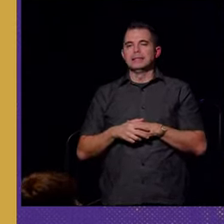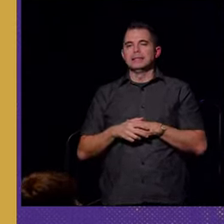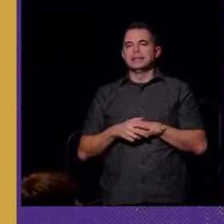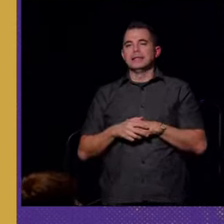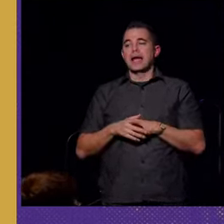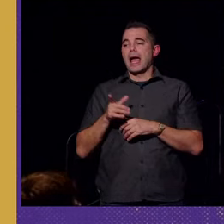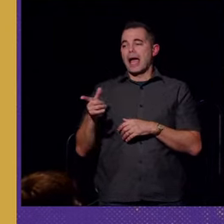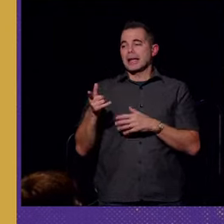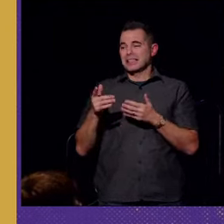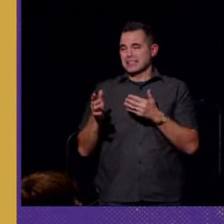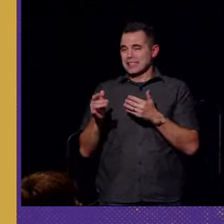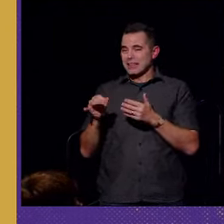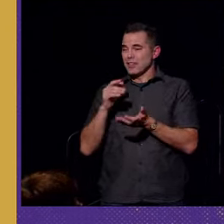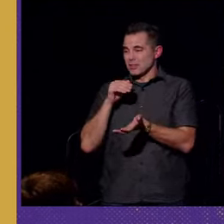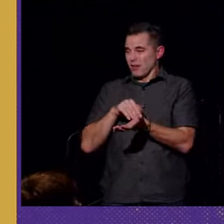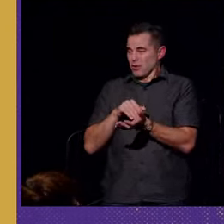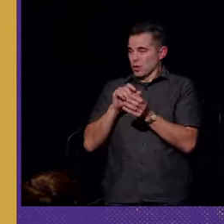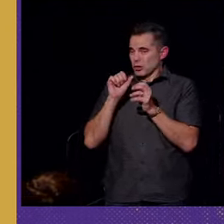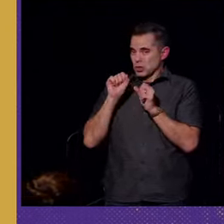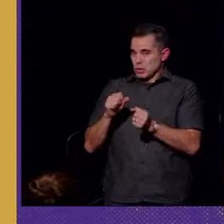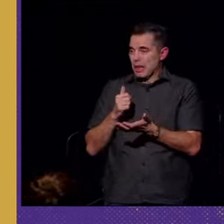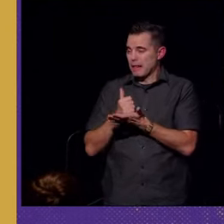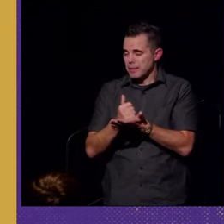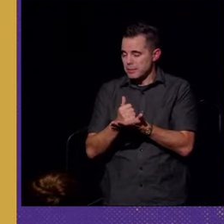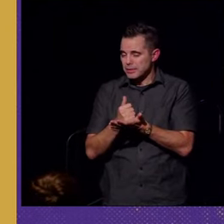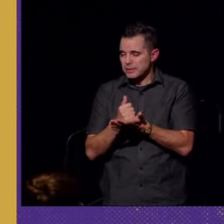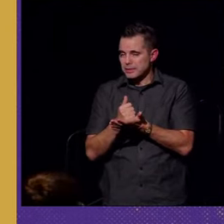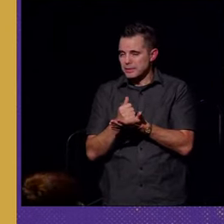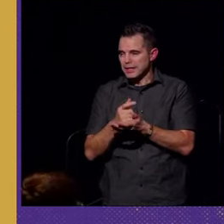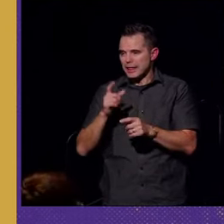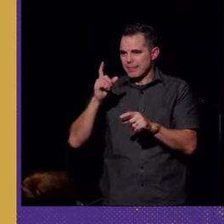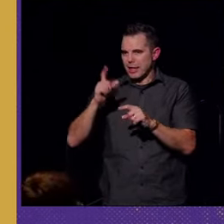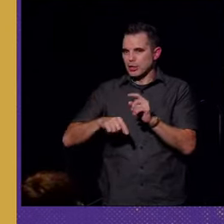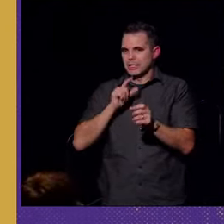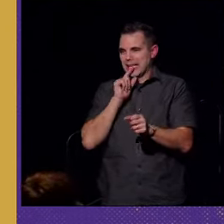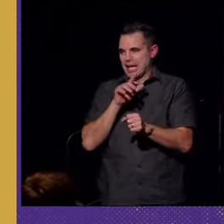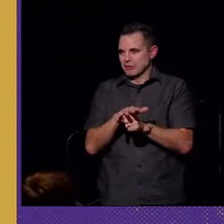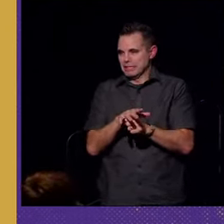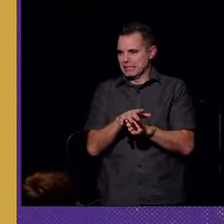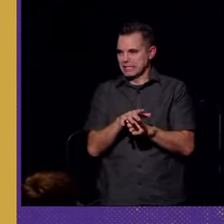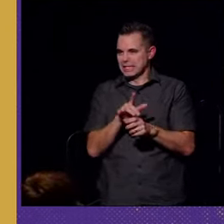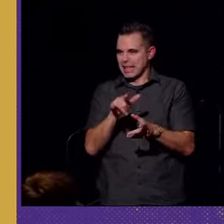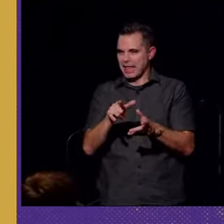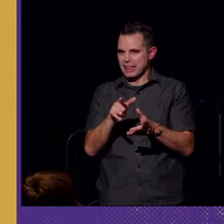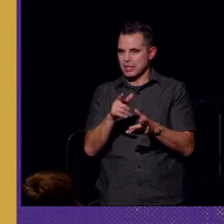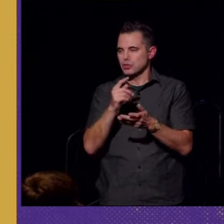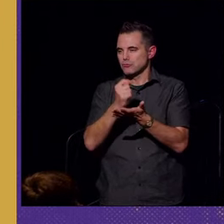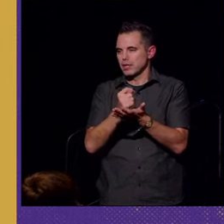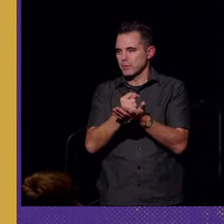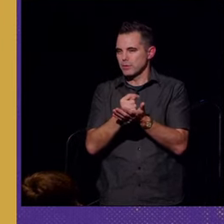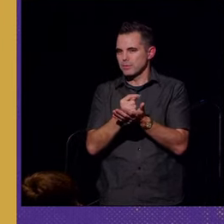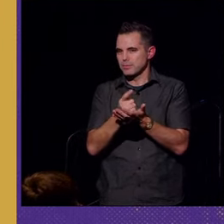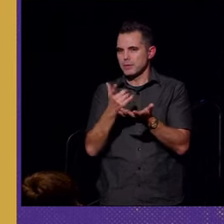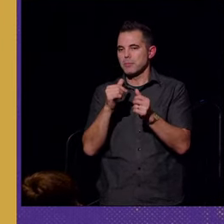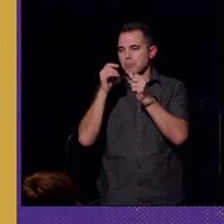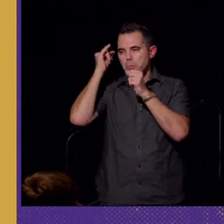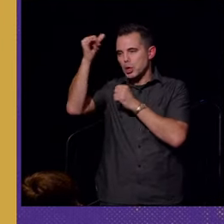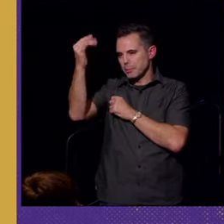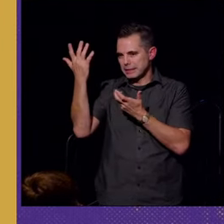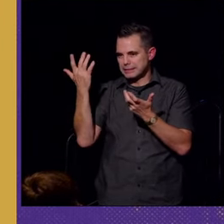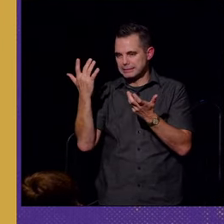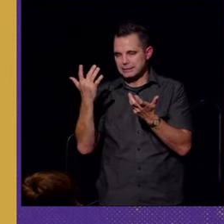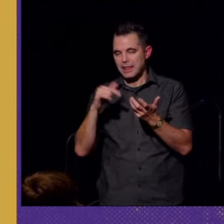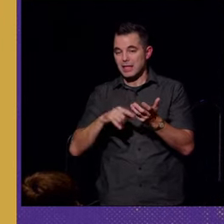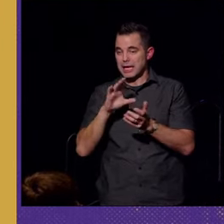And even if a physician was able to help, they couldn't guarantee that the treatment could be permanent. And this is what